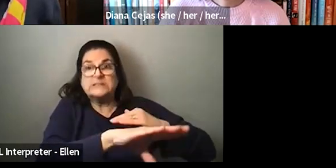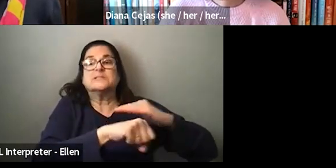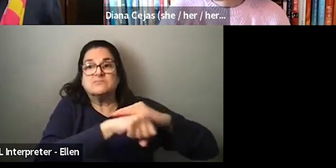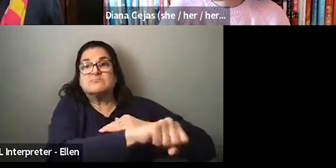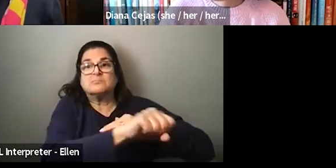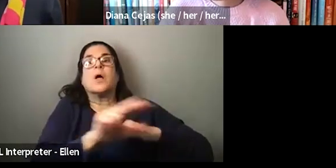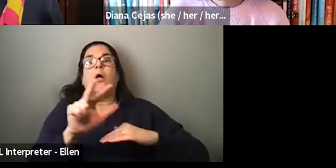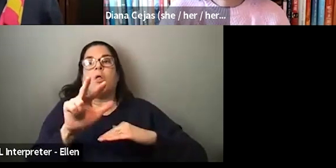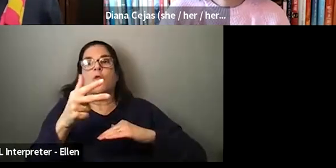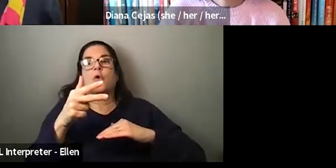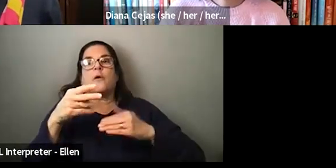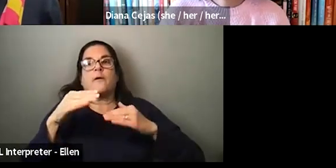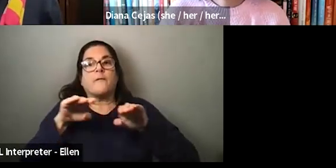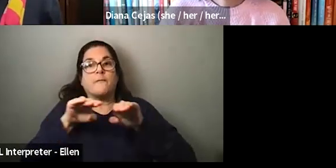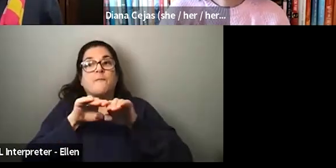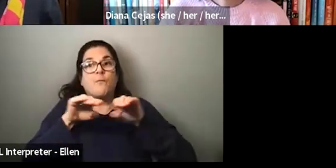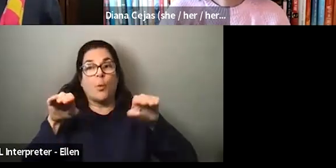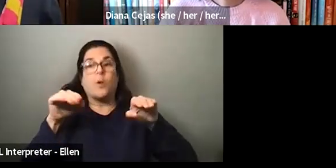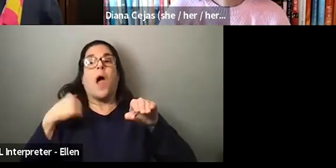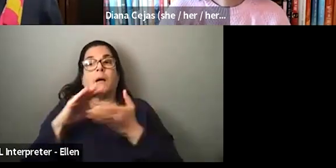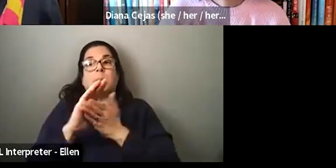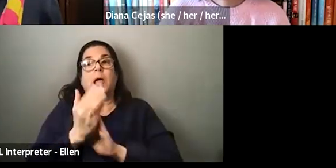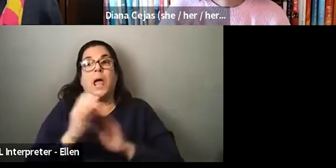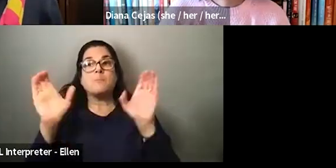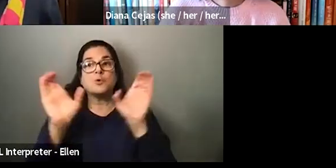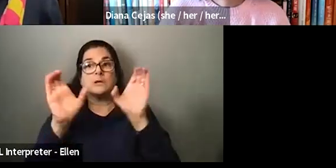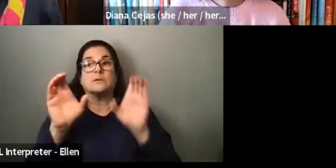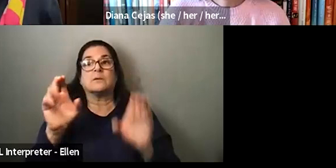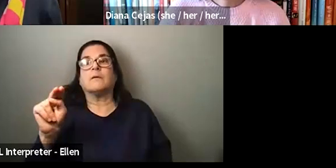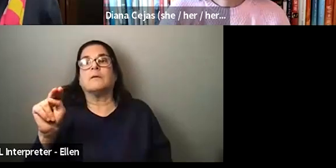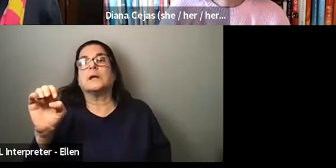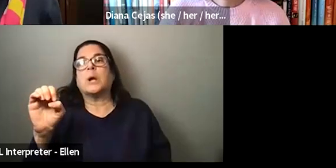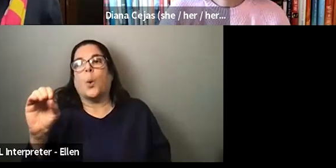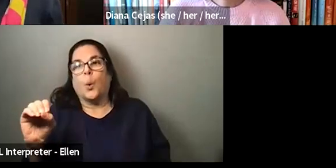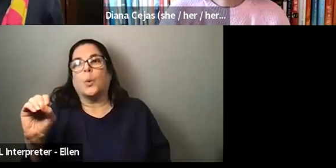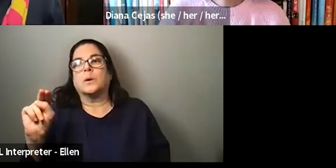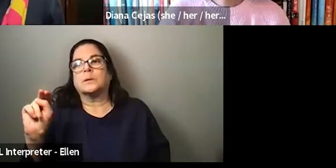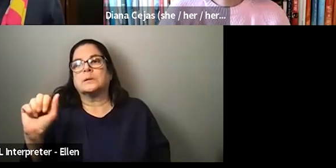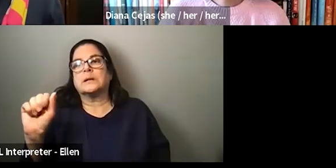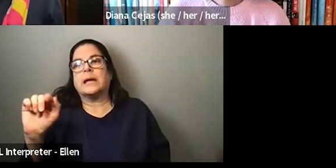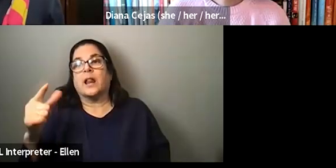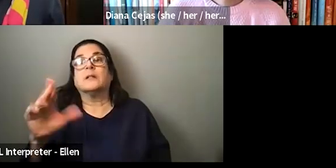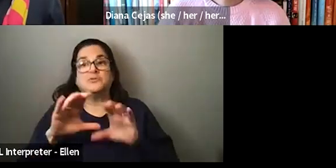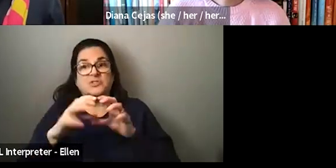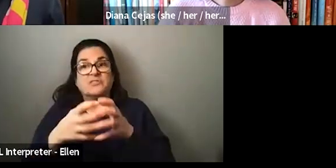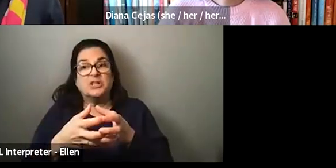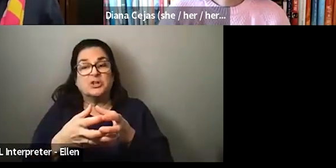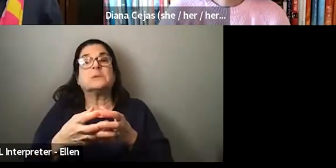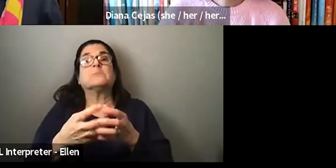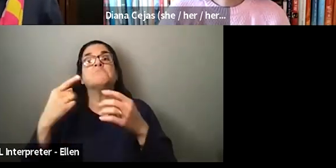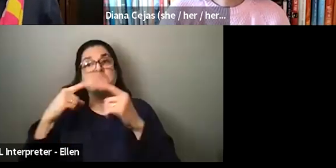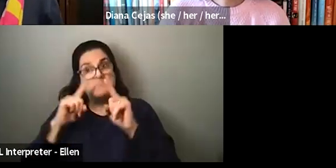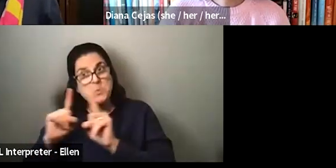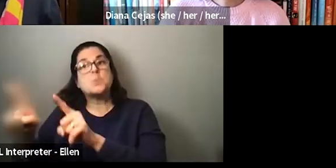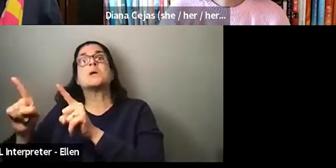getting, I got credentialed to start, you know, as part of our neonatal, you know, um, department or division to be able to go and attend deliveries.